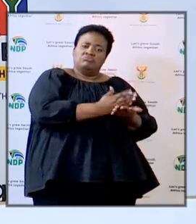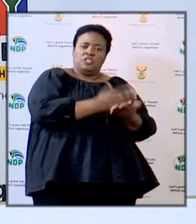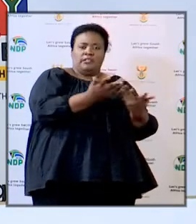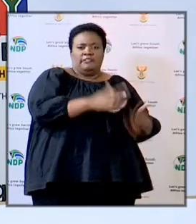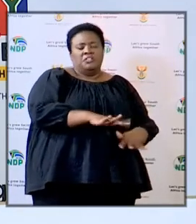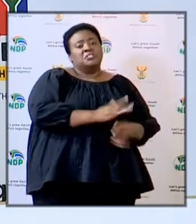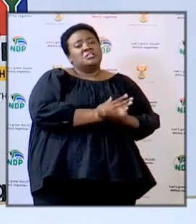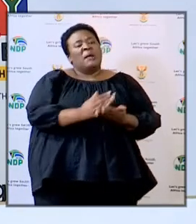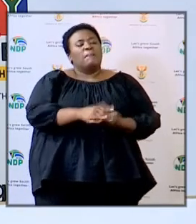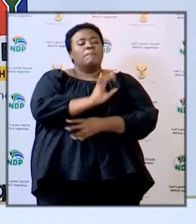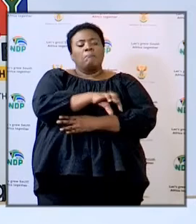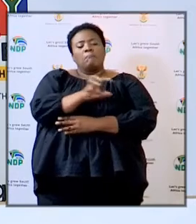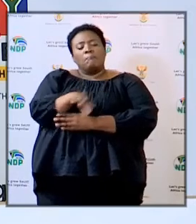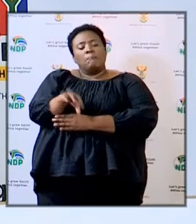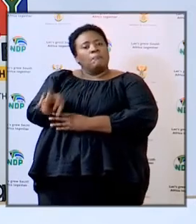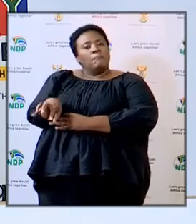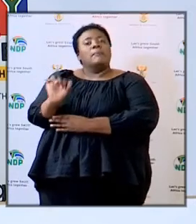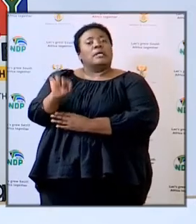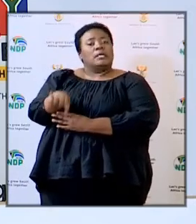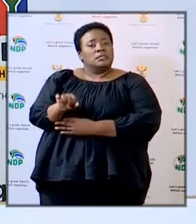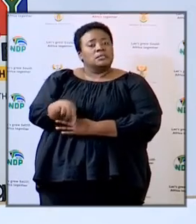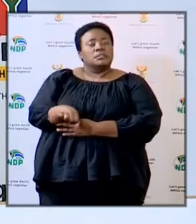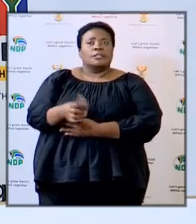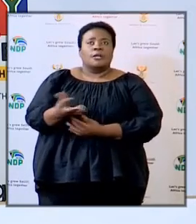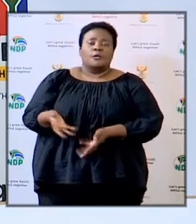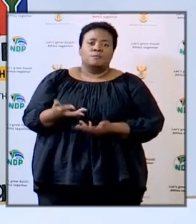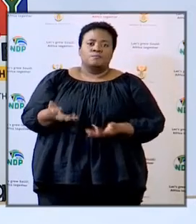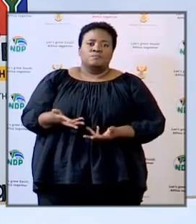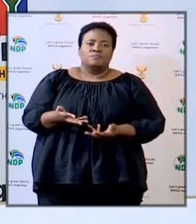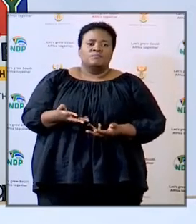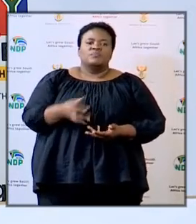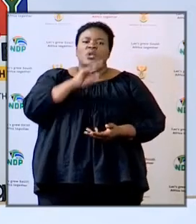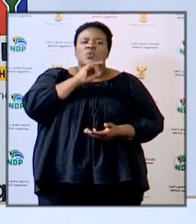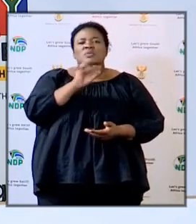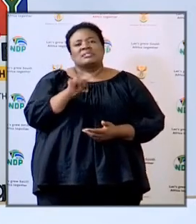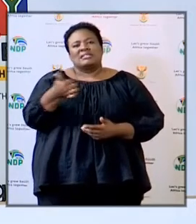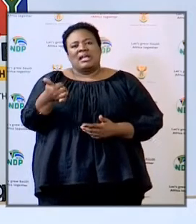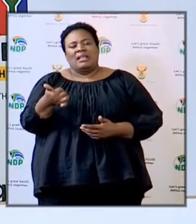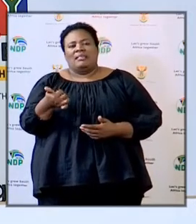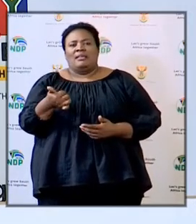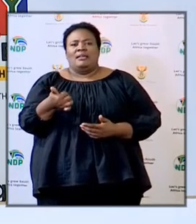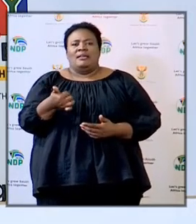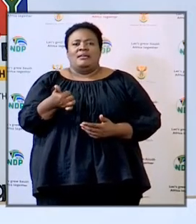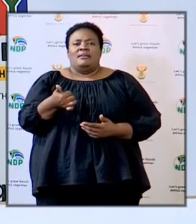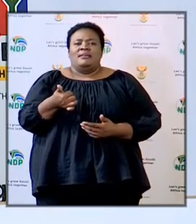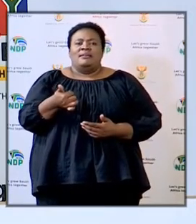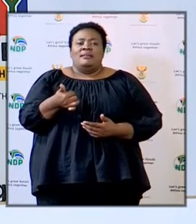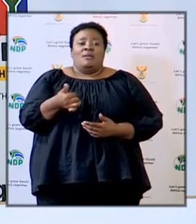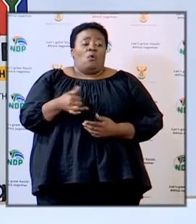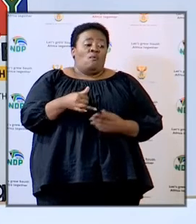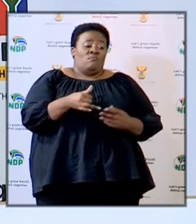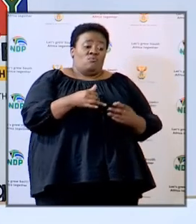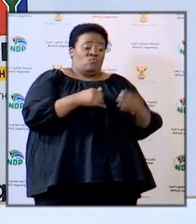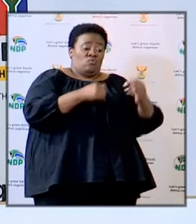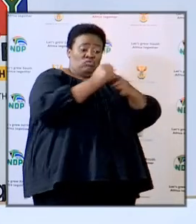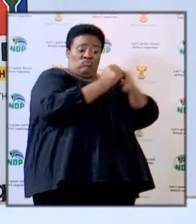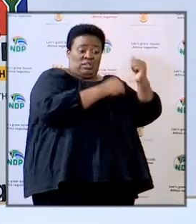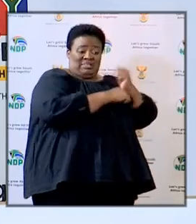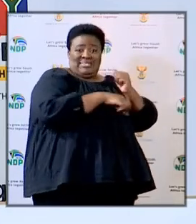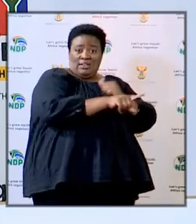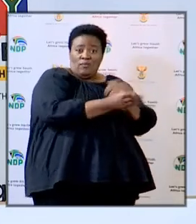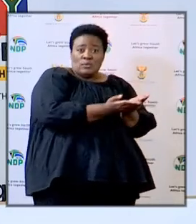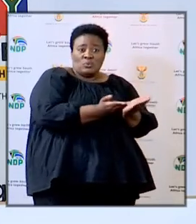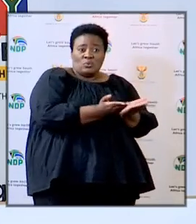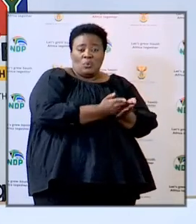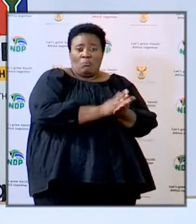that in some provinces they have considered alternatives to the existing structure of the school